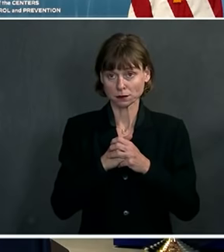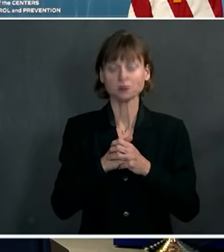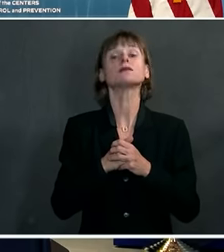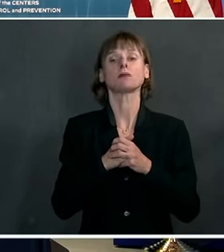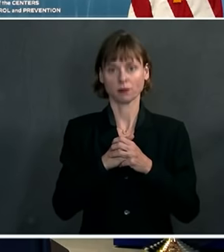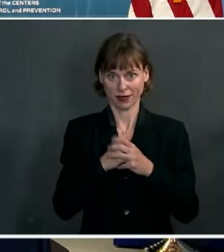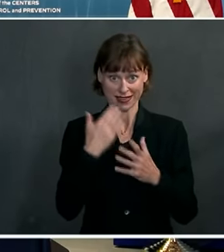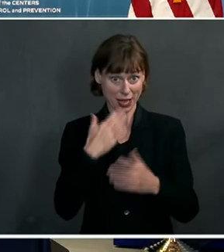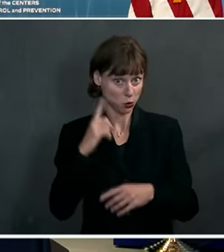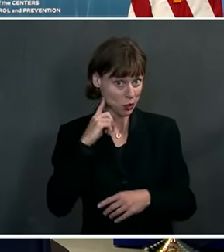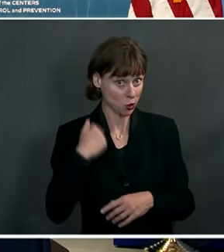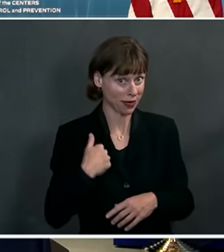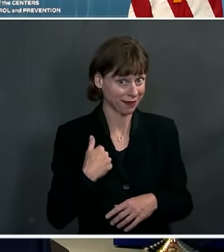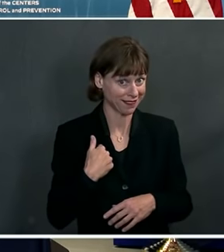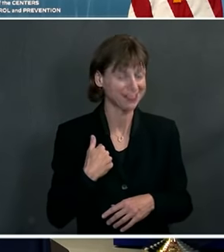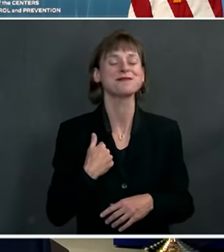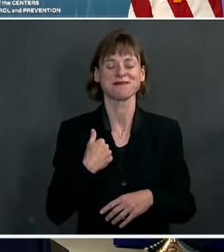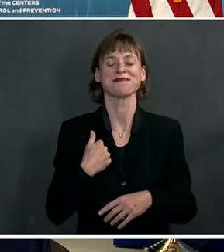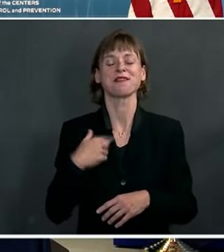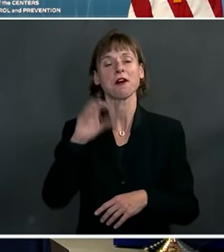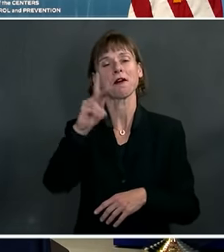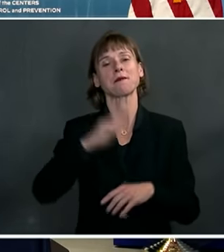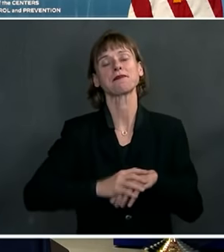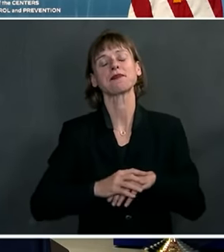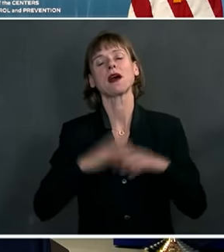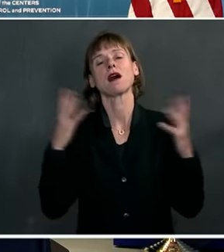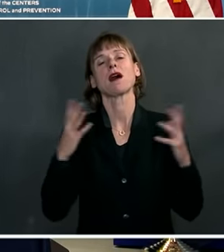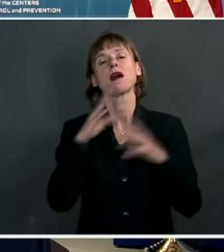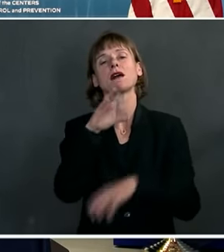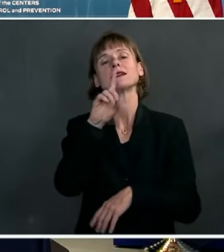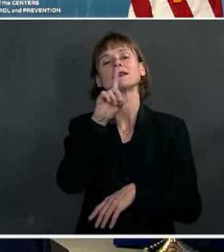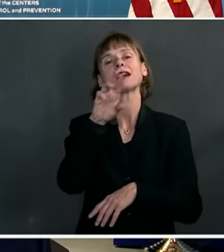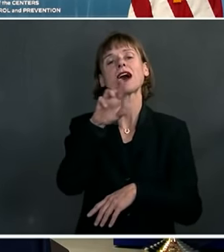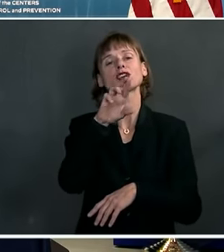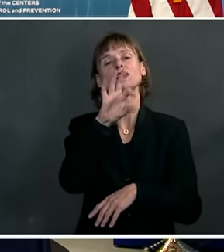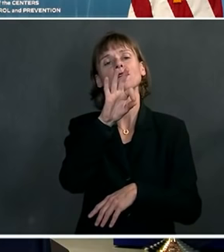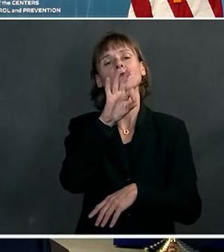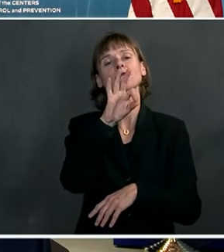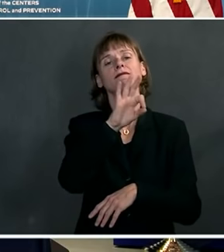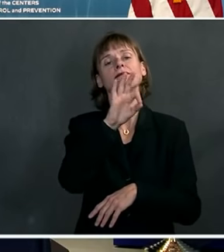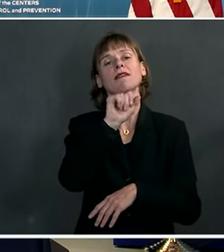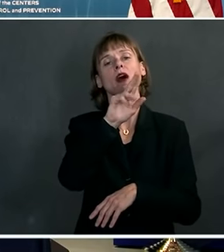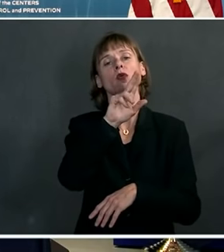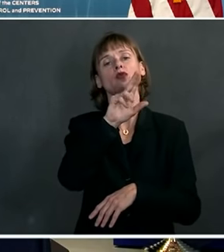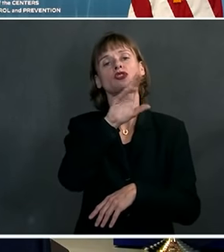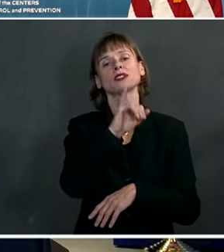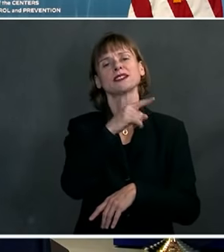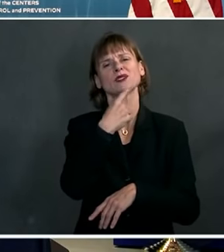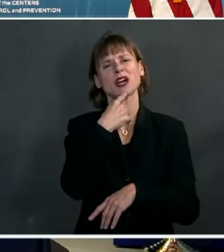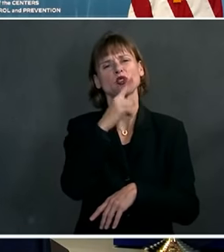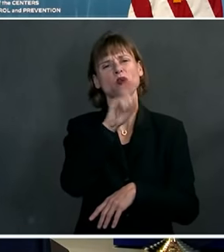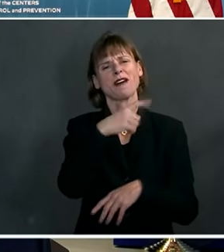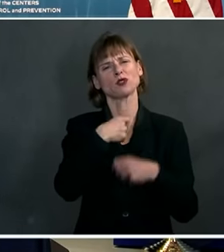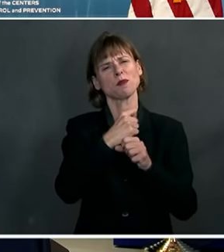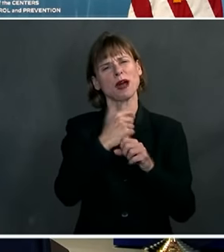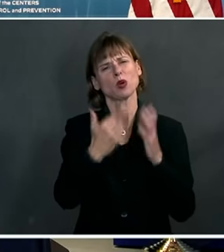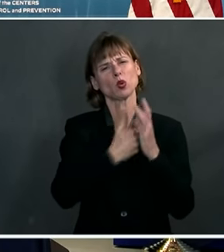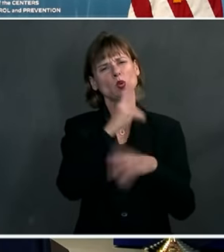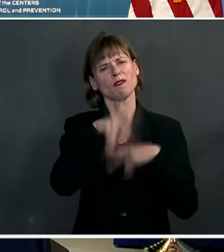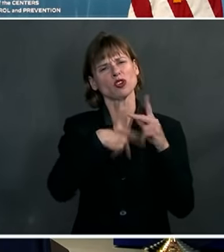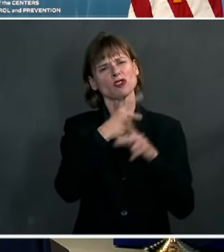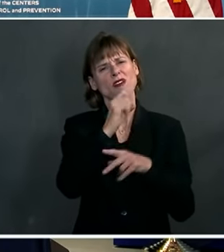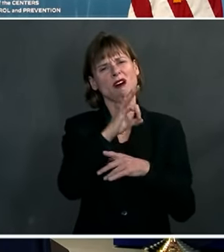Thank you. Can you hear me? Yes. So Dr. Fauci said that we're going to have to make new versions of the existing